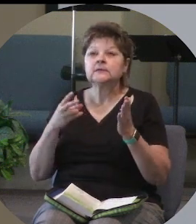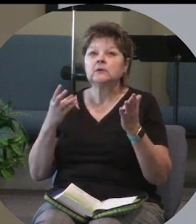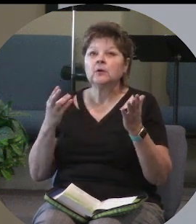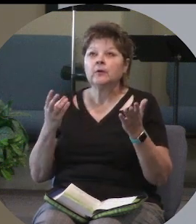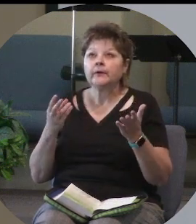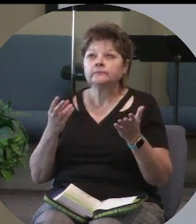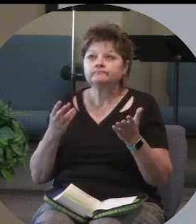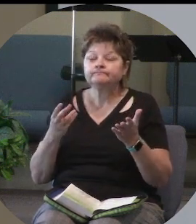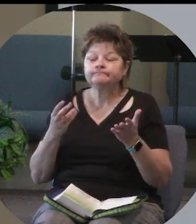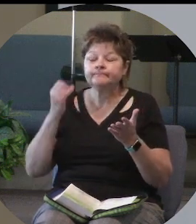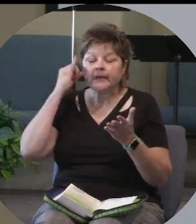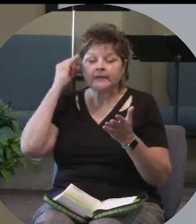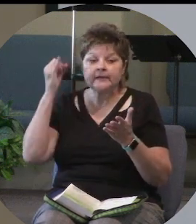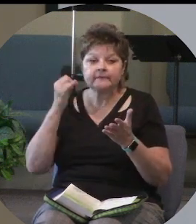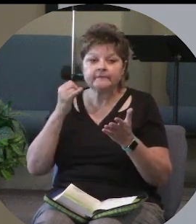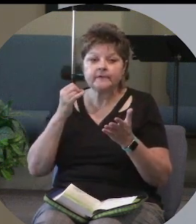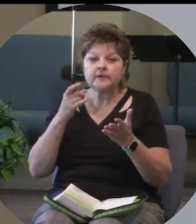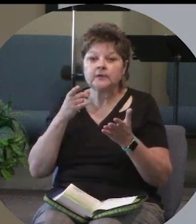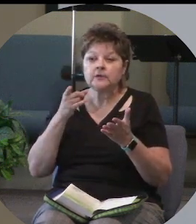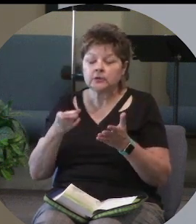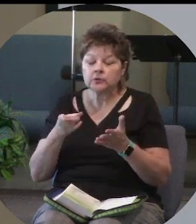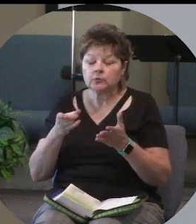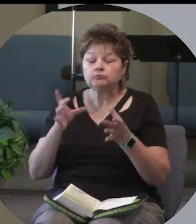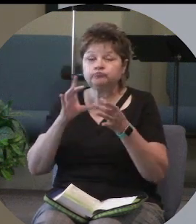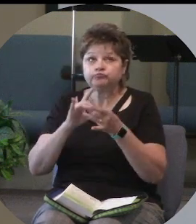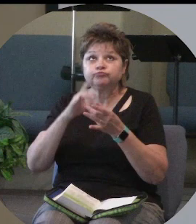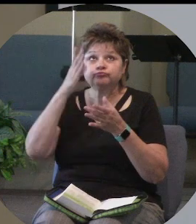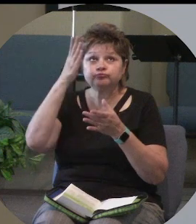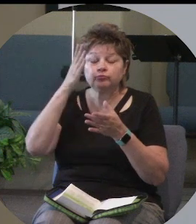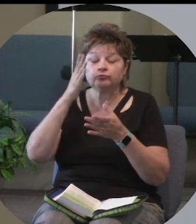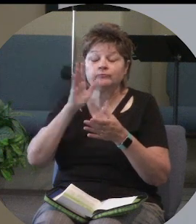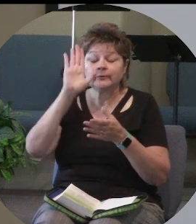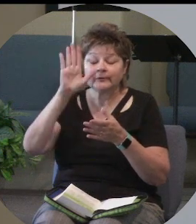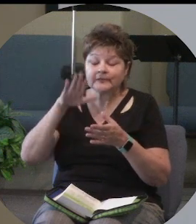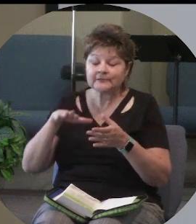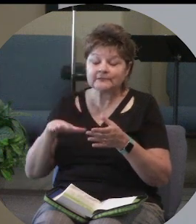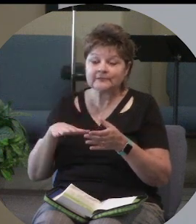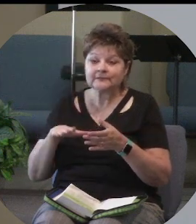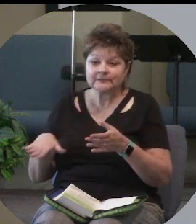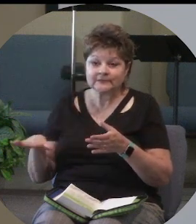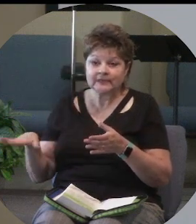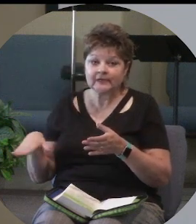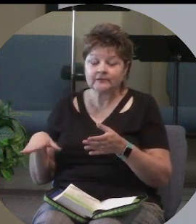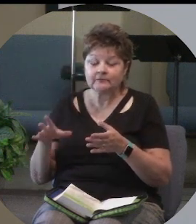sense of you are my child. You are of worth.